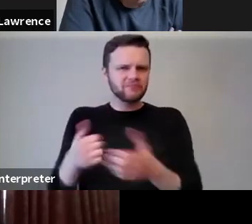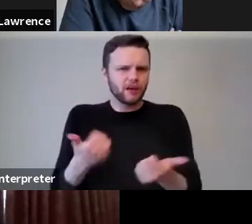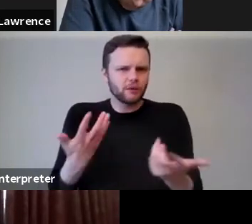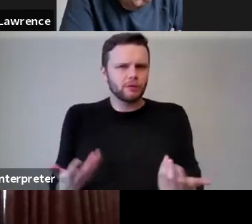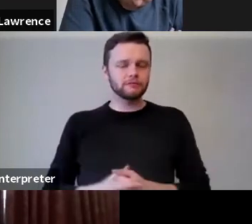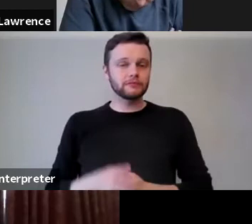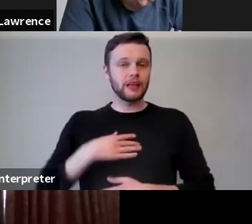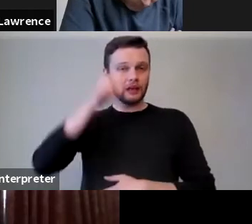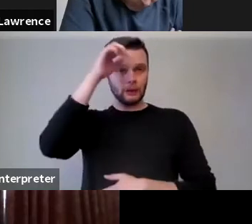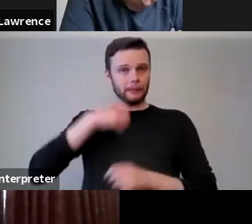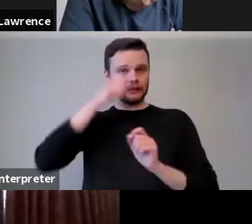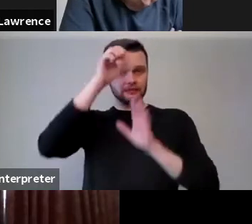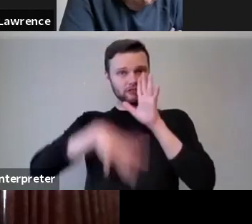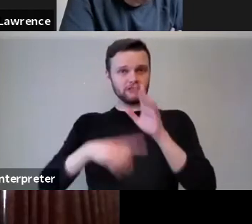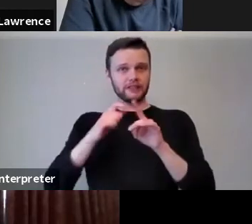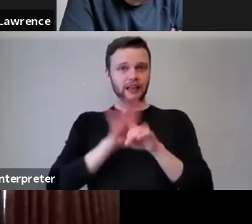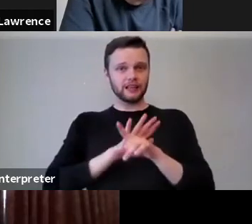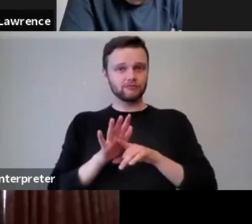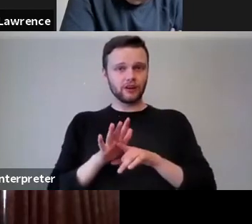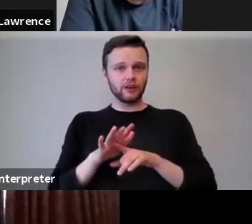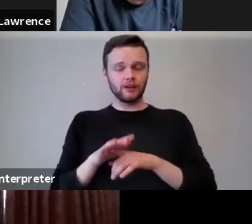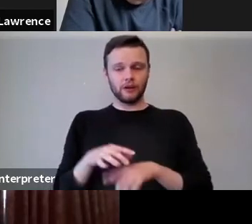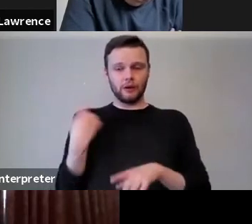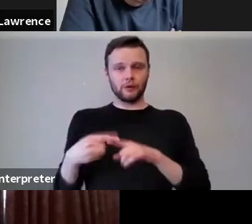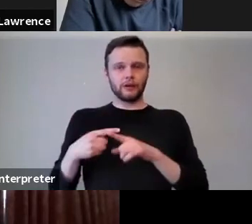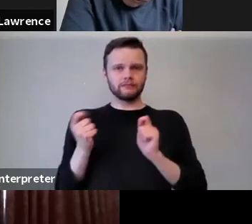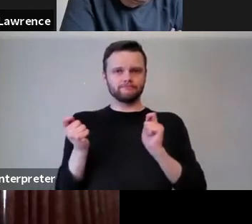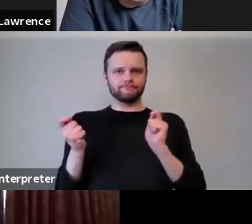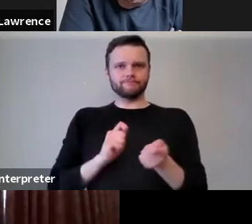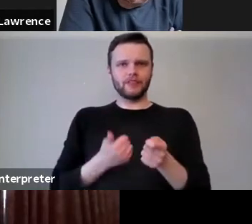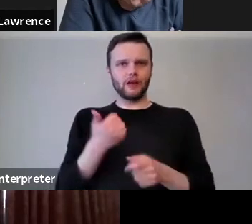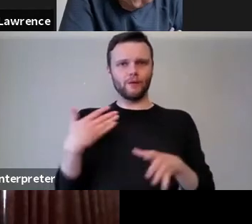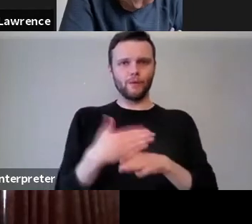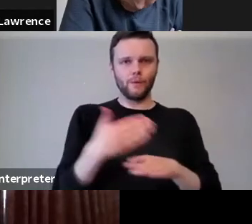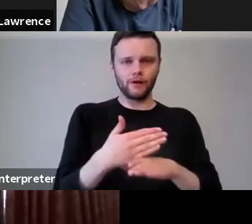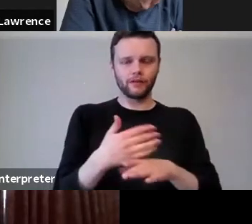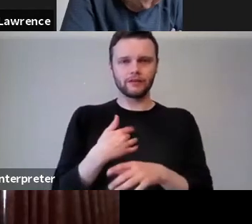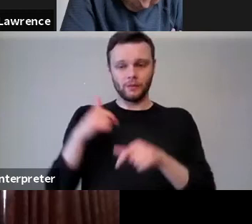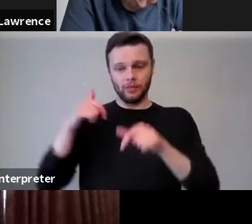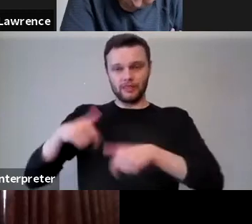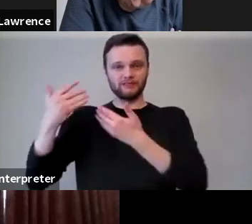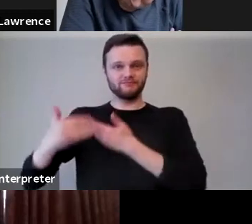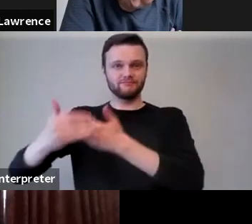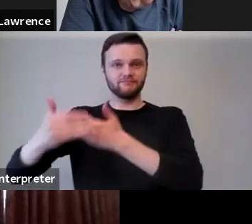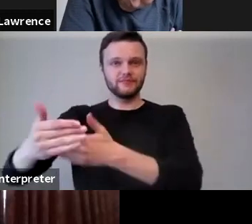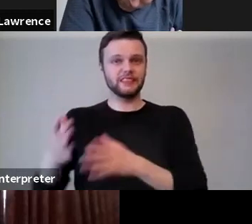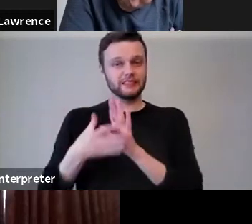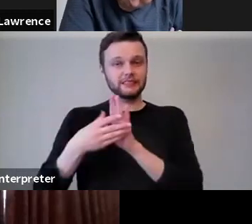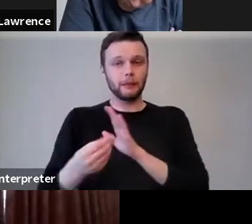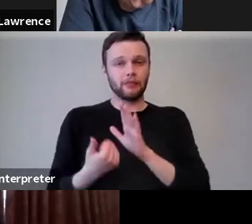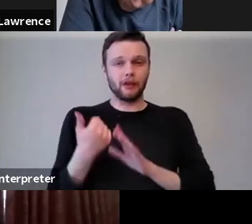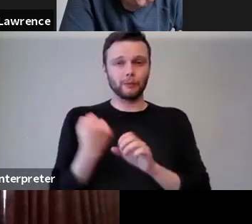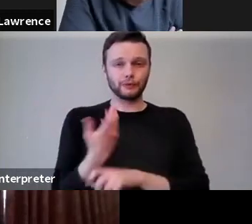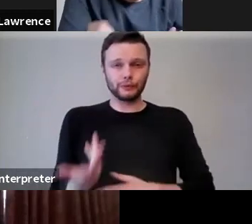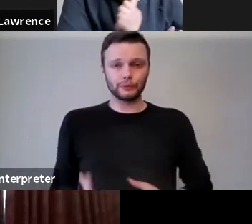at Edinburgh, we quickly reset the way that we're working, and this series is one example of how that's